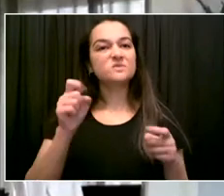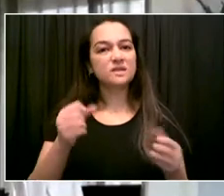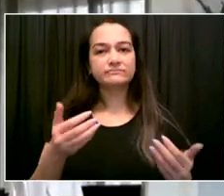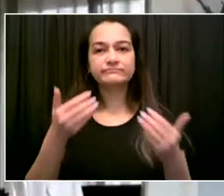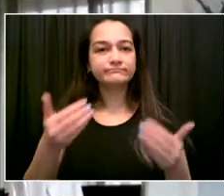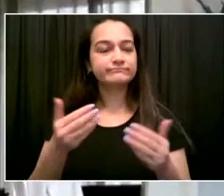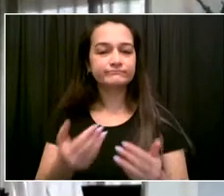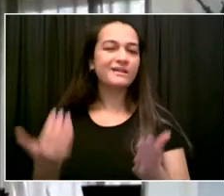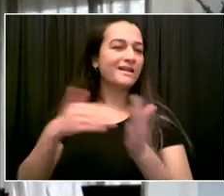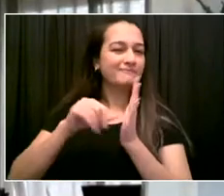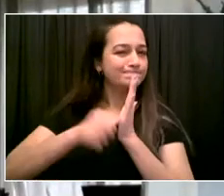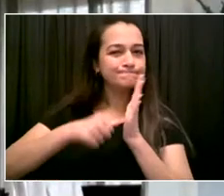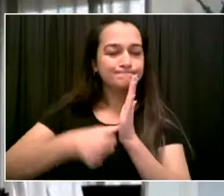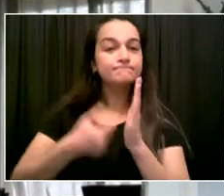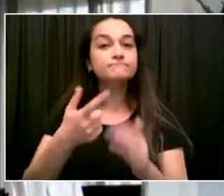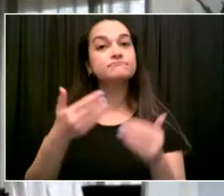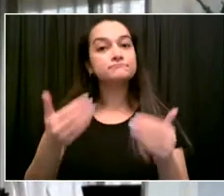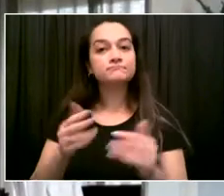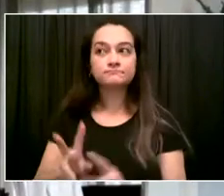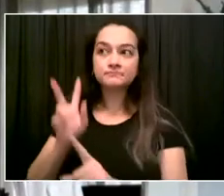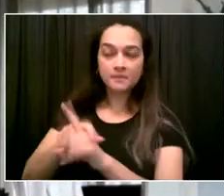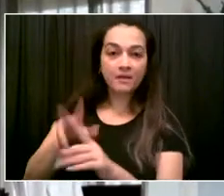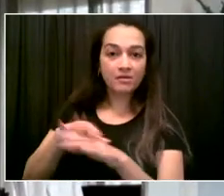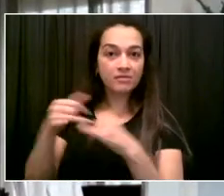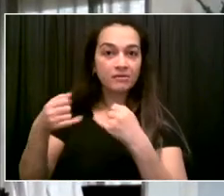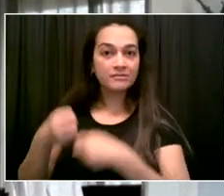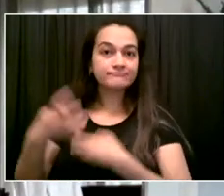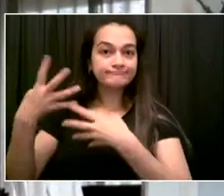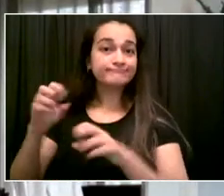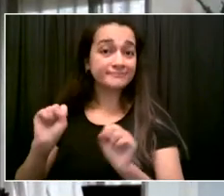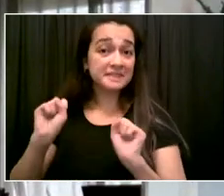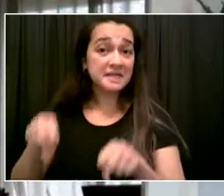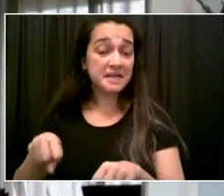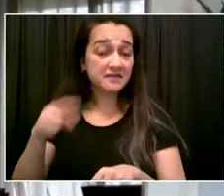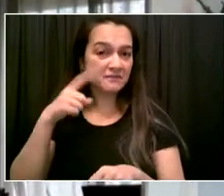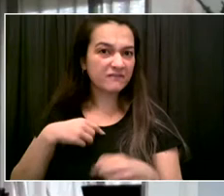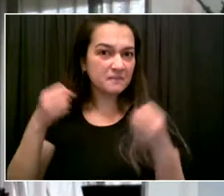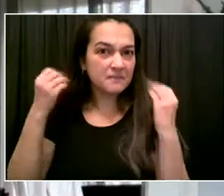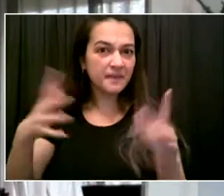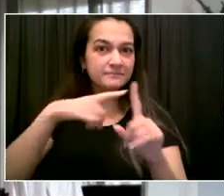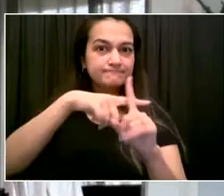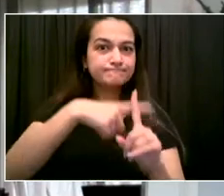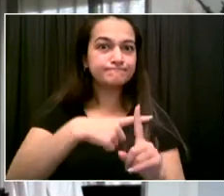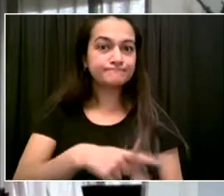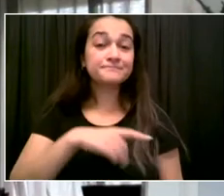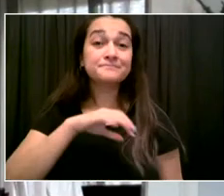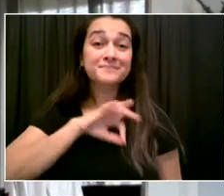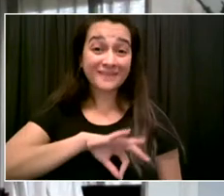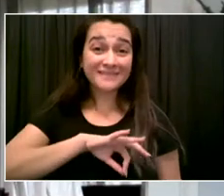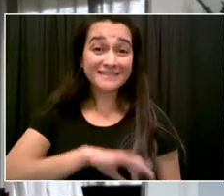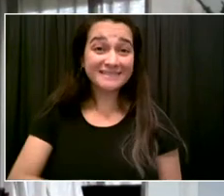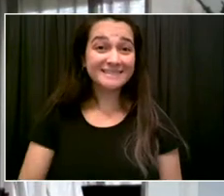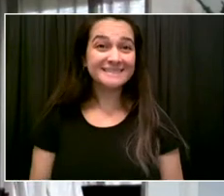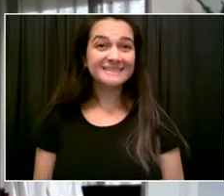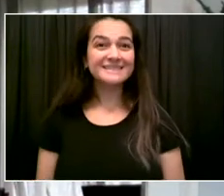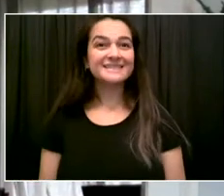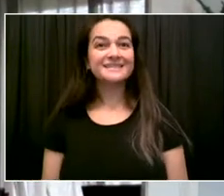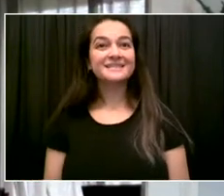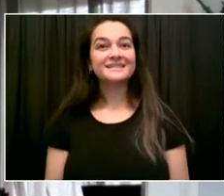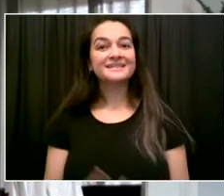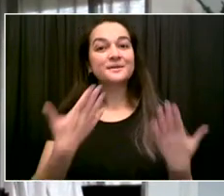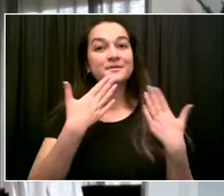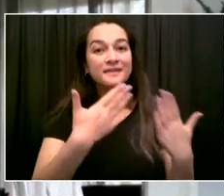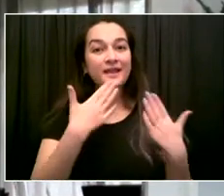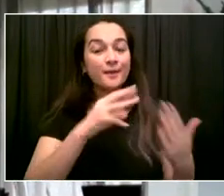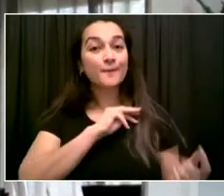so I want to thank you because making more appointments available, making IDNYC much